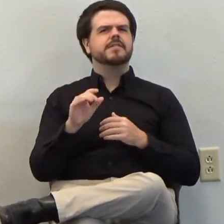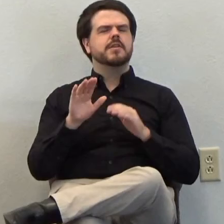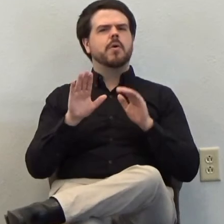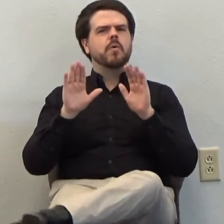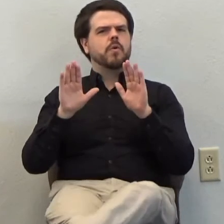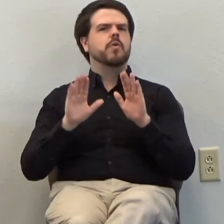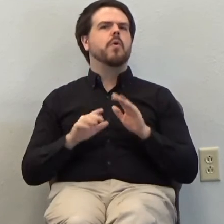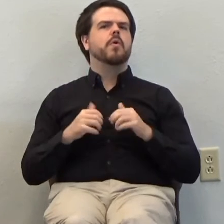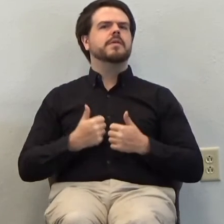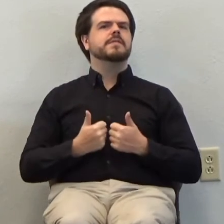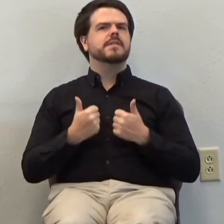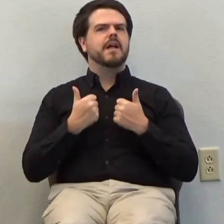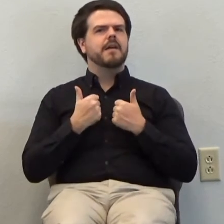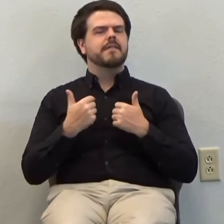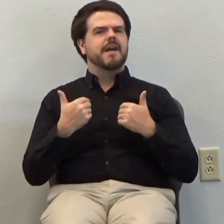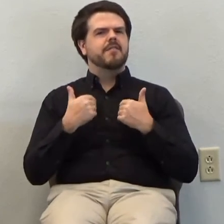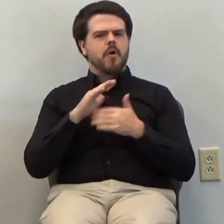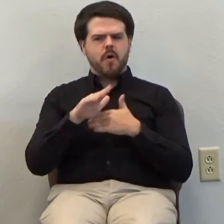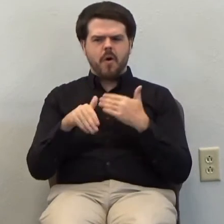all power